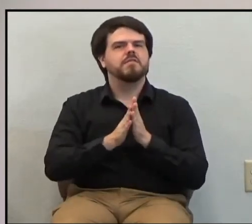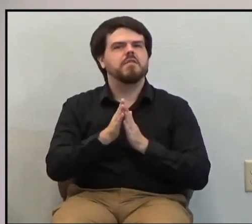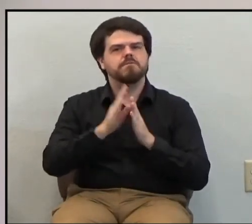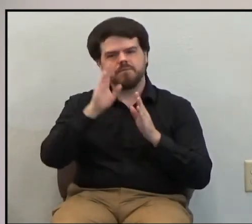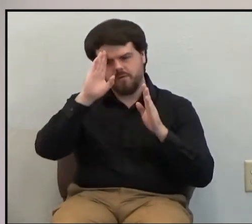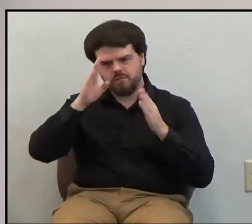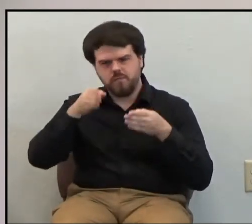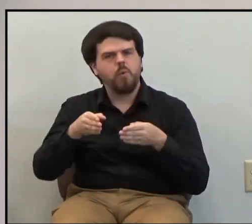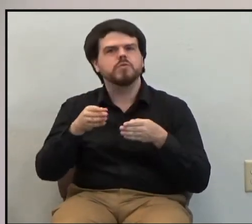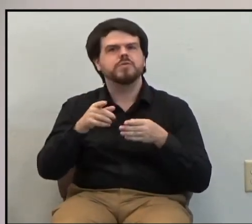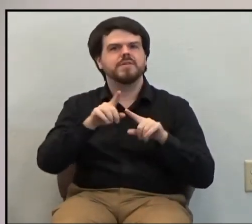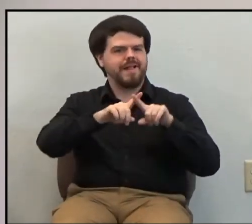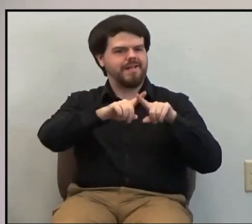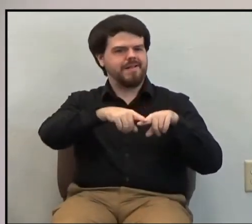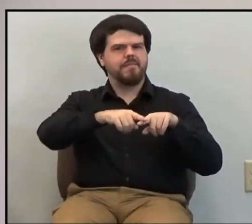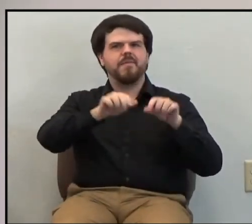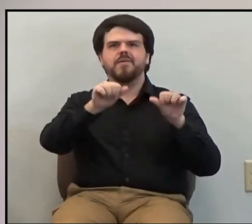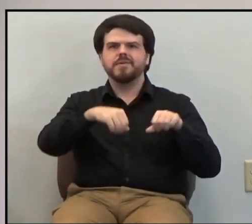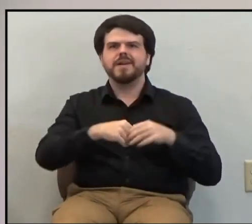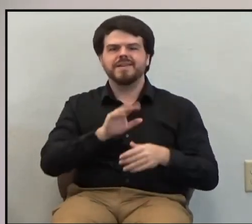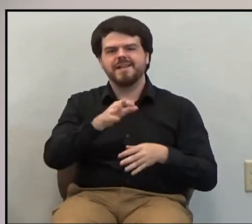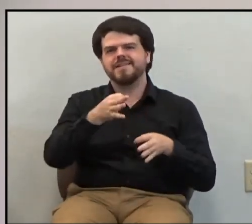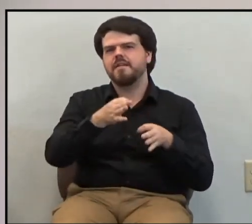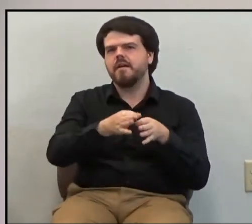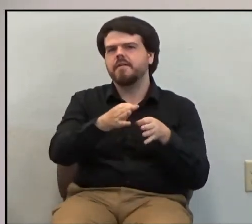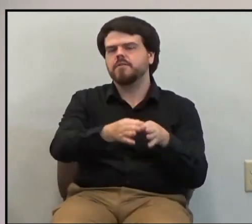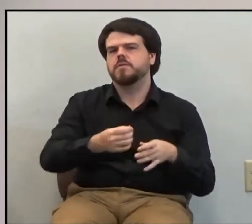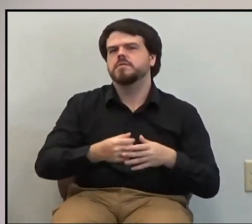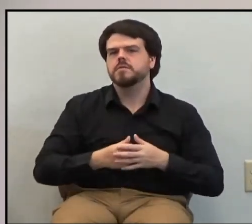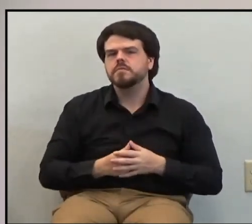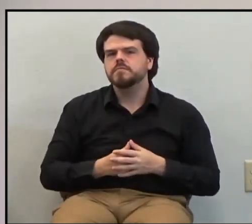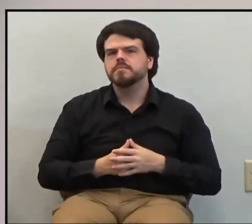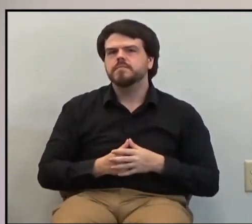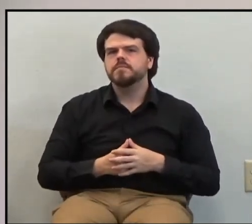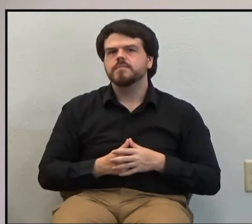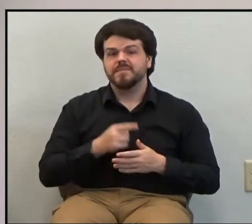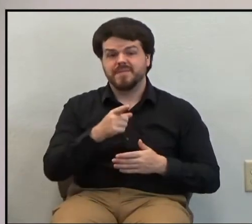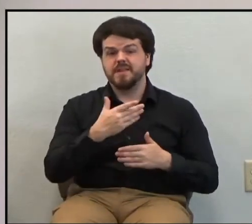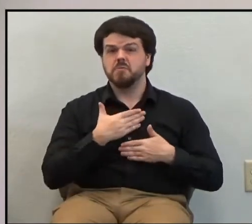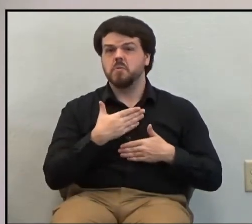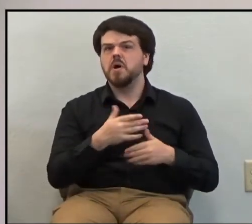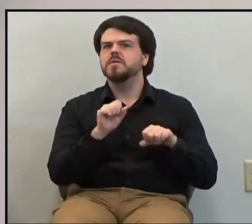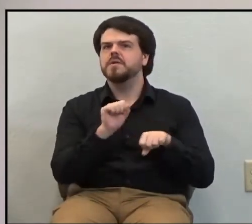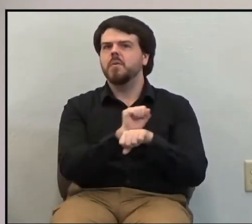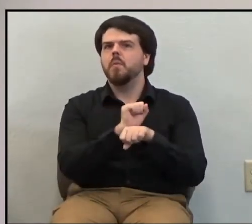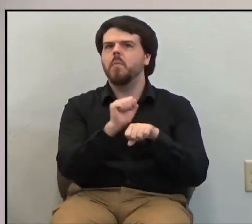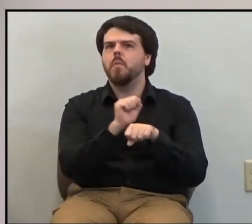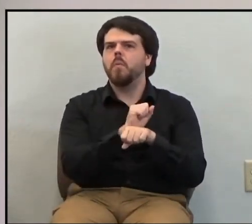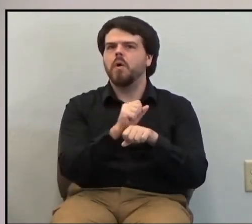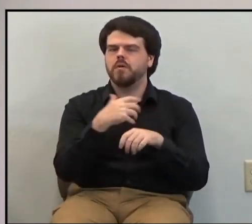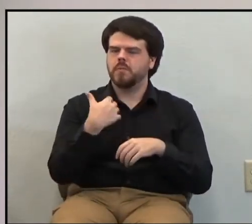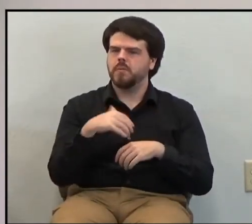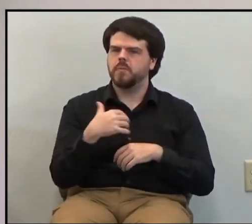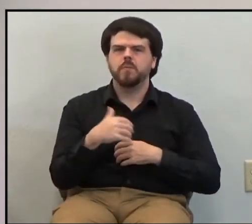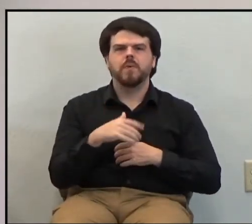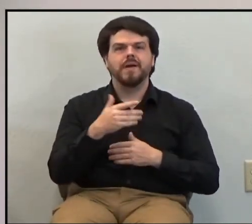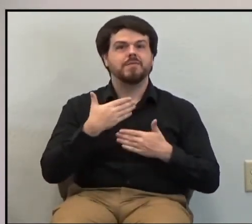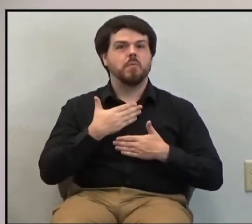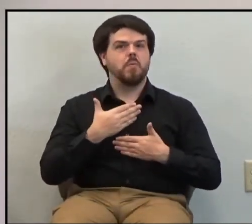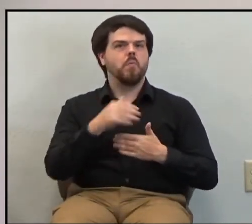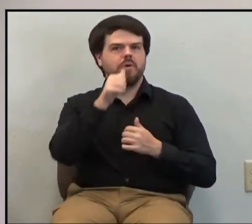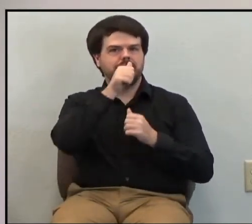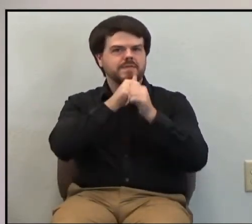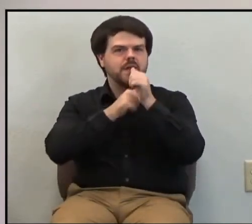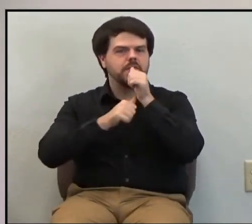his reliability, his faithfulness to the gospel and his willingness to work hard and even to suffer. And it was that